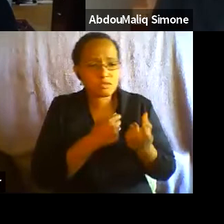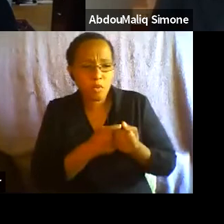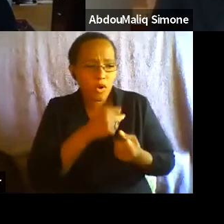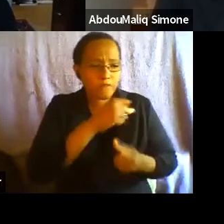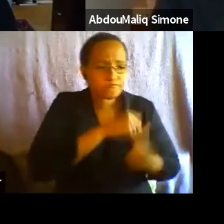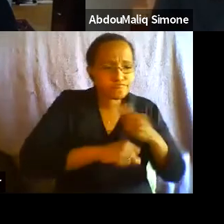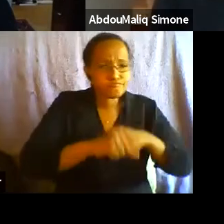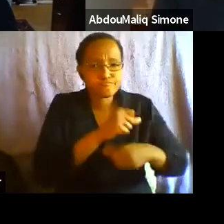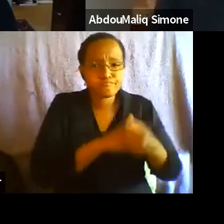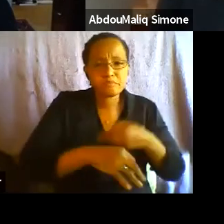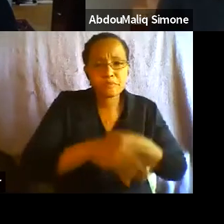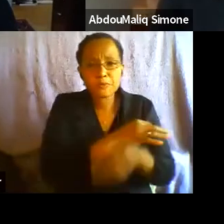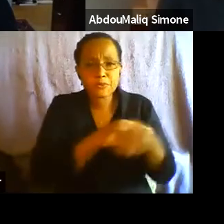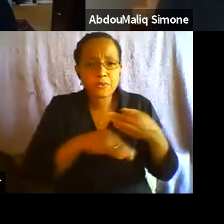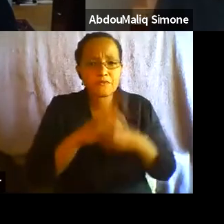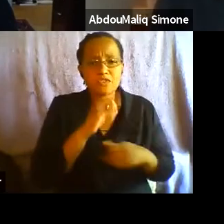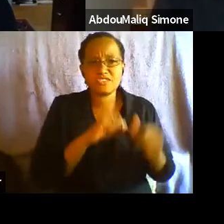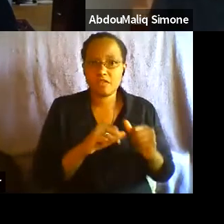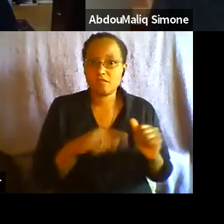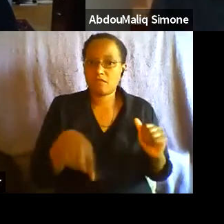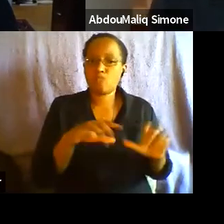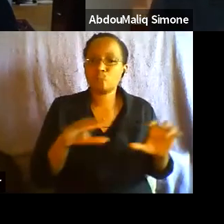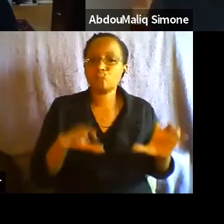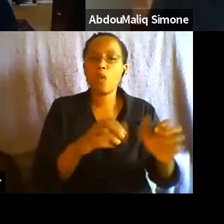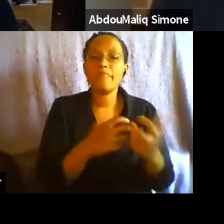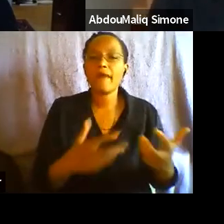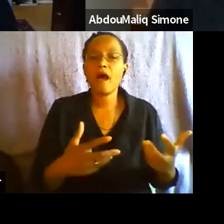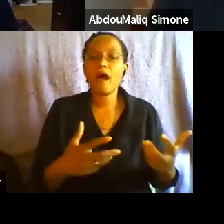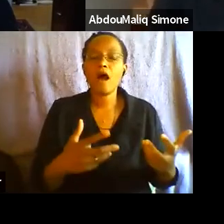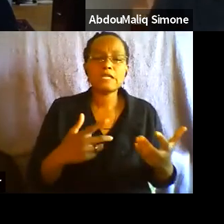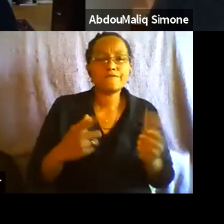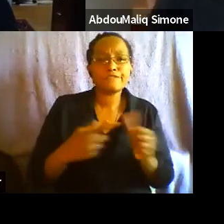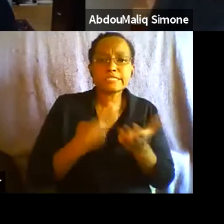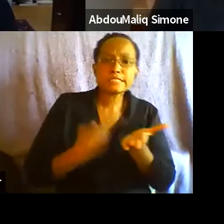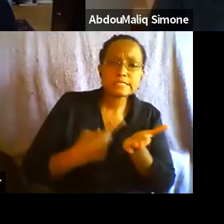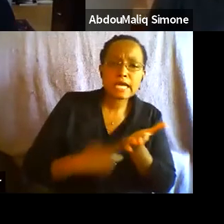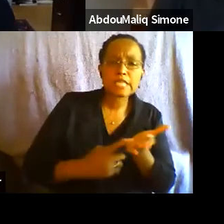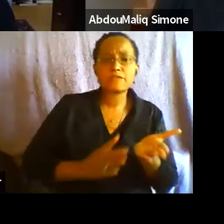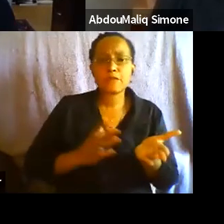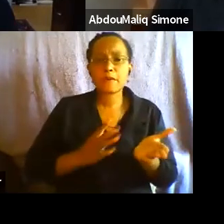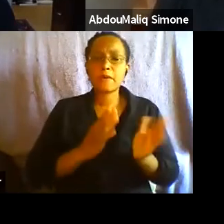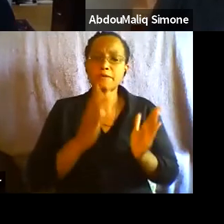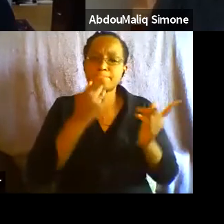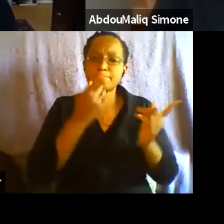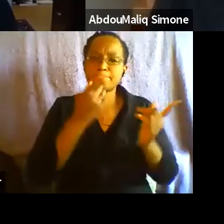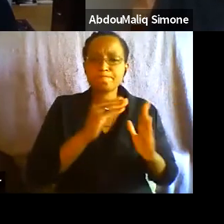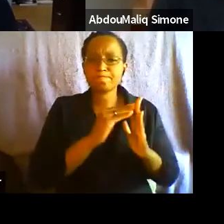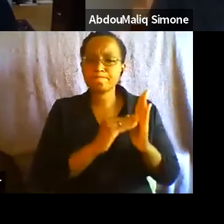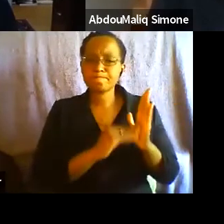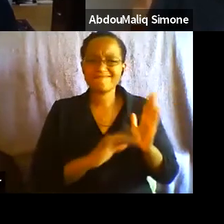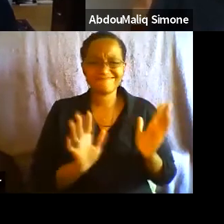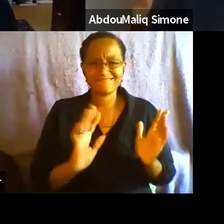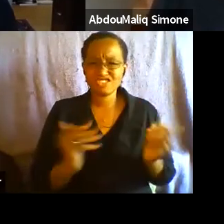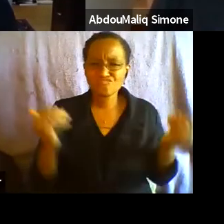for each other. And they do this without deliberation, without a kind of consensus, without a kind of